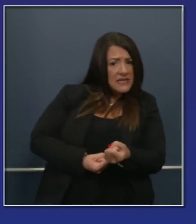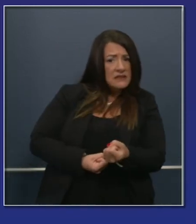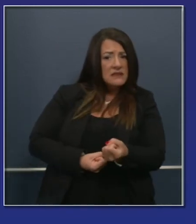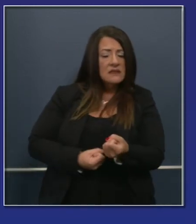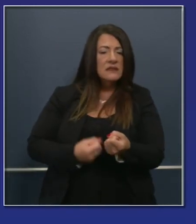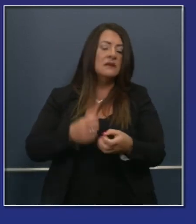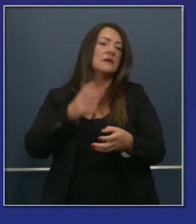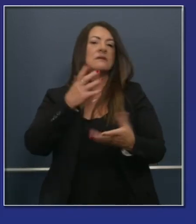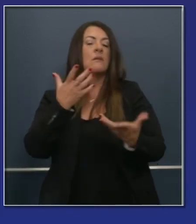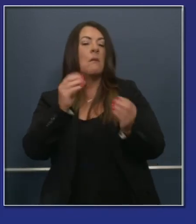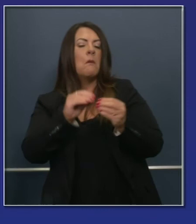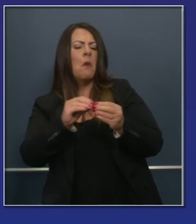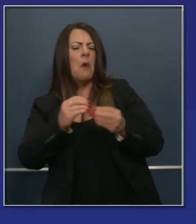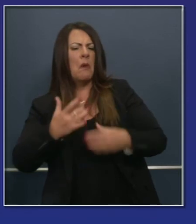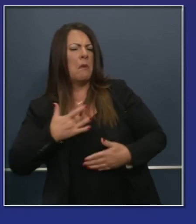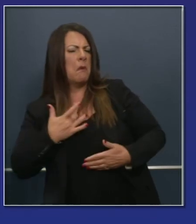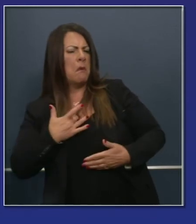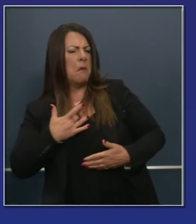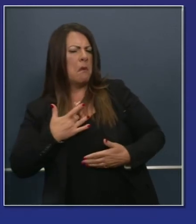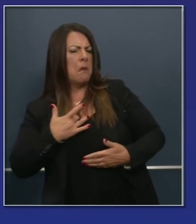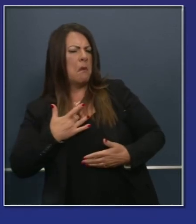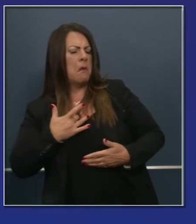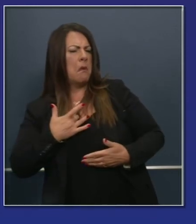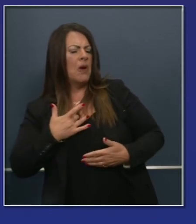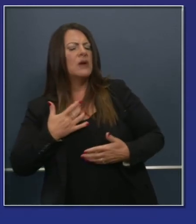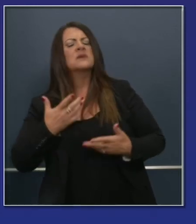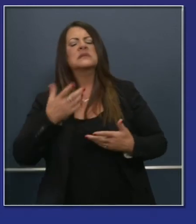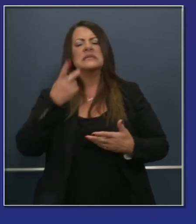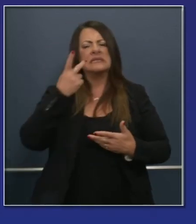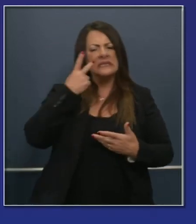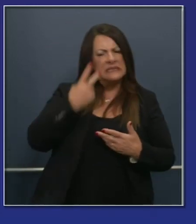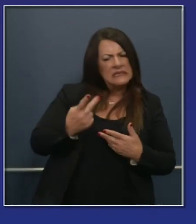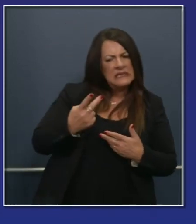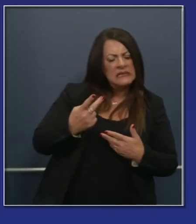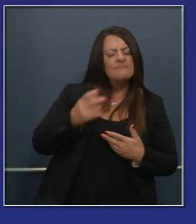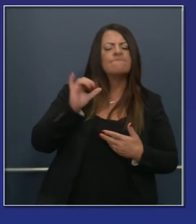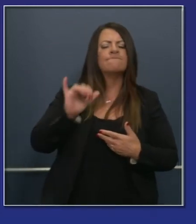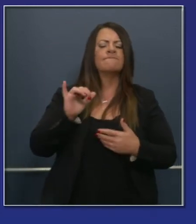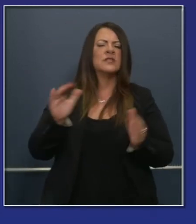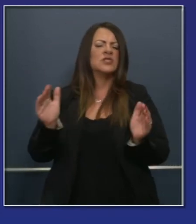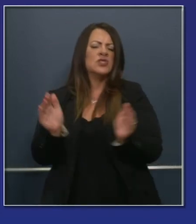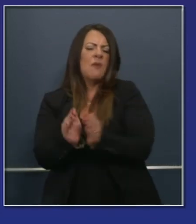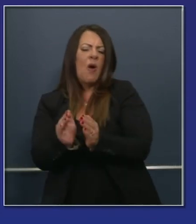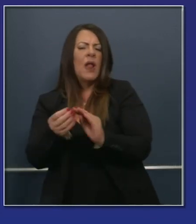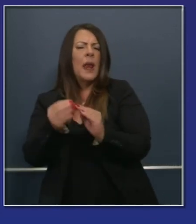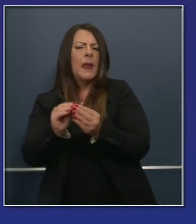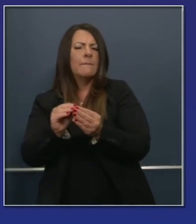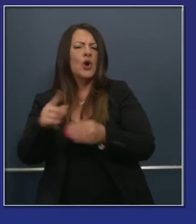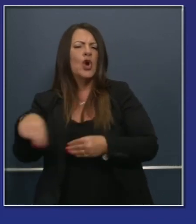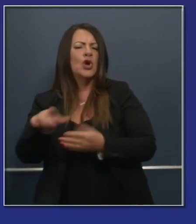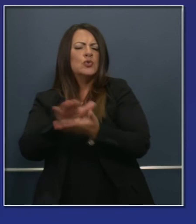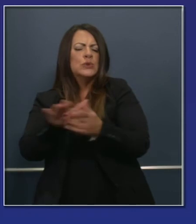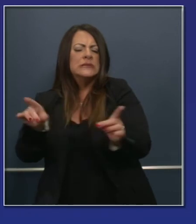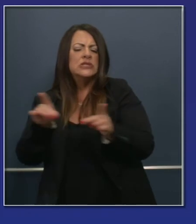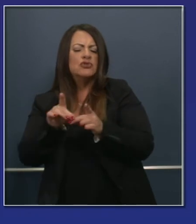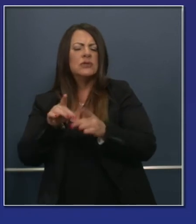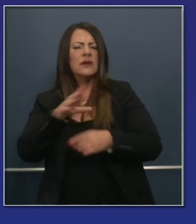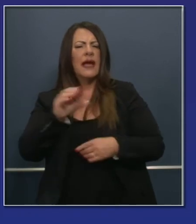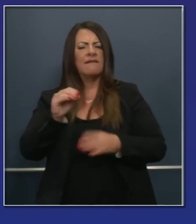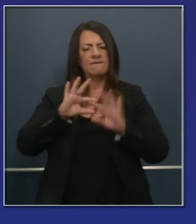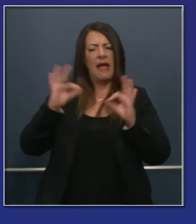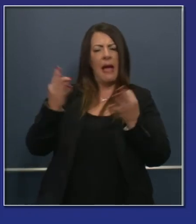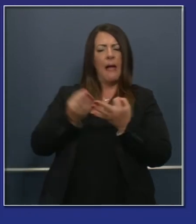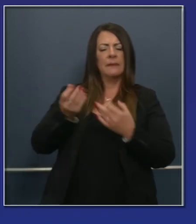of more nuance you can see a smaller number of people districts students and families feel that they they have